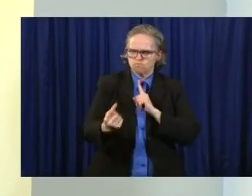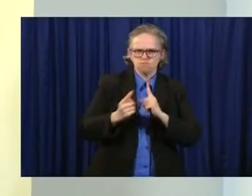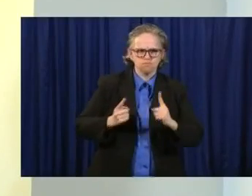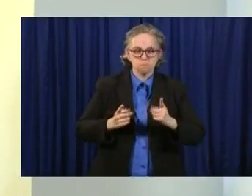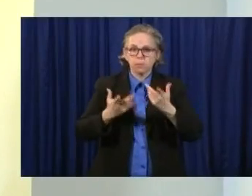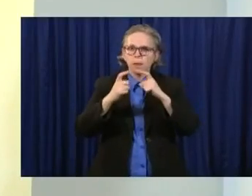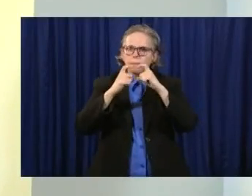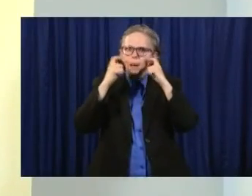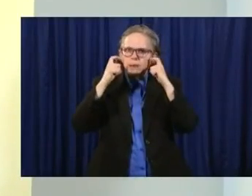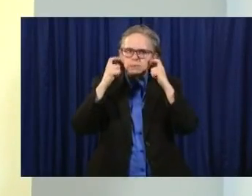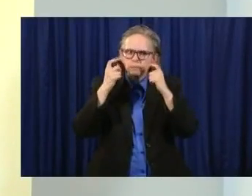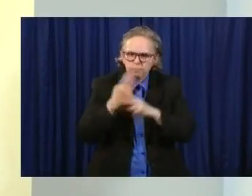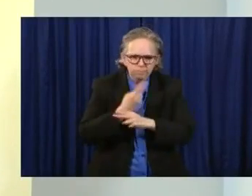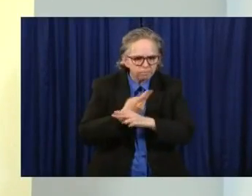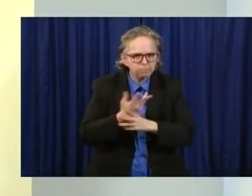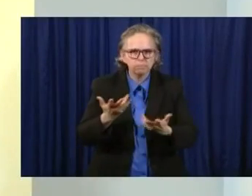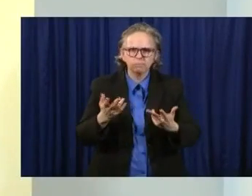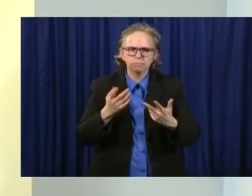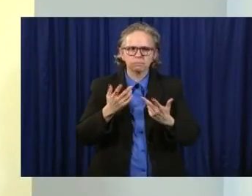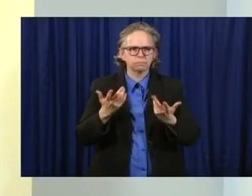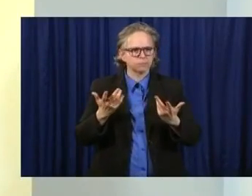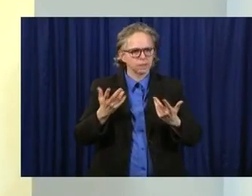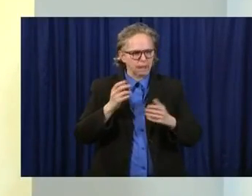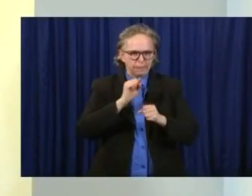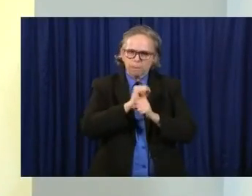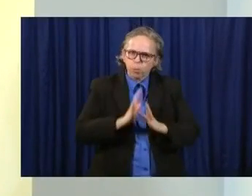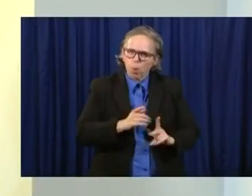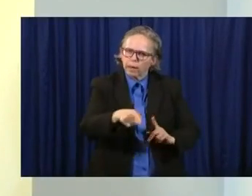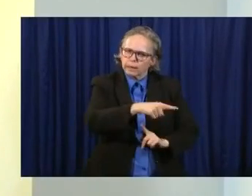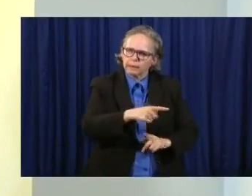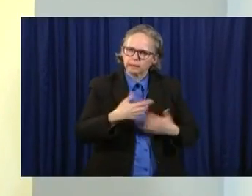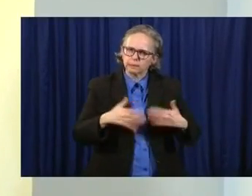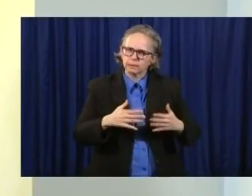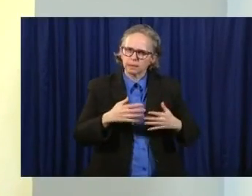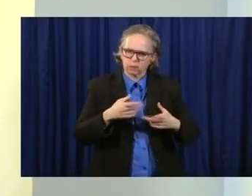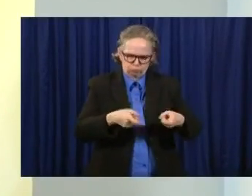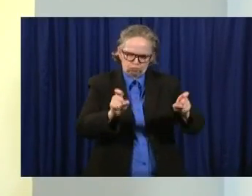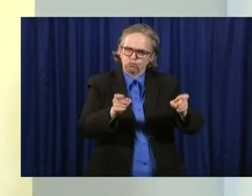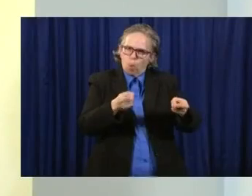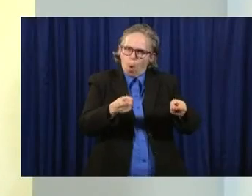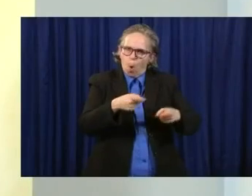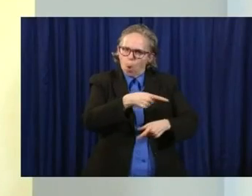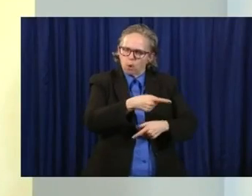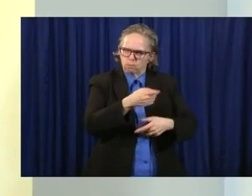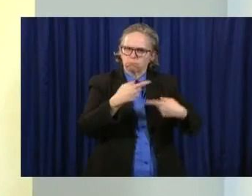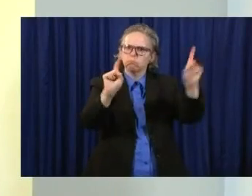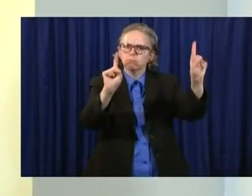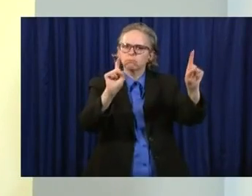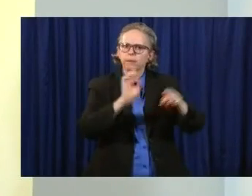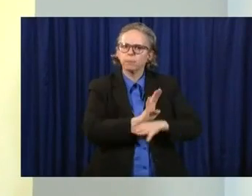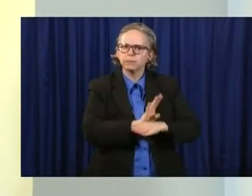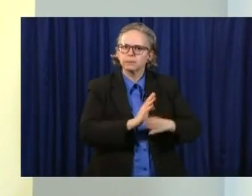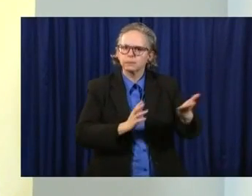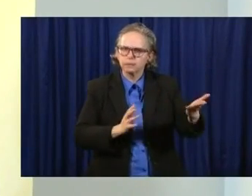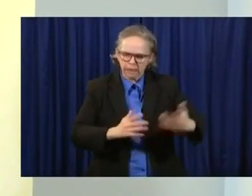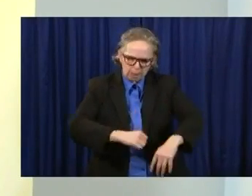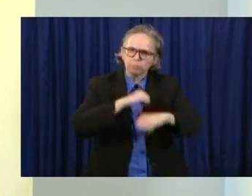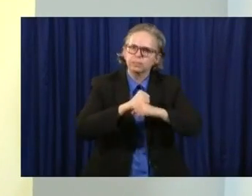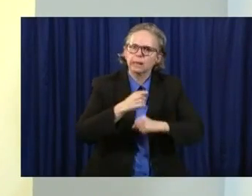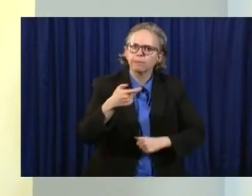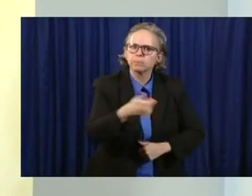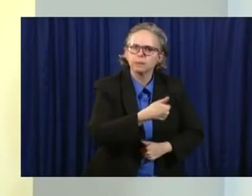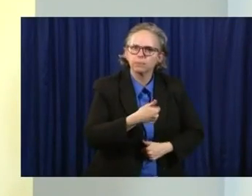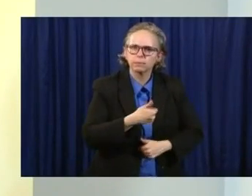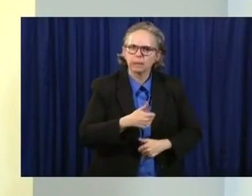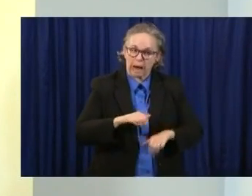mask. Those are a face covering of some type. Those are things that you can do on your own to make sure that you personally